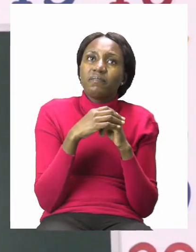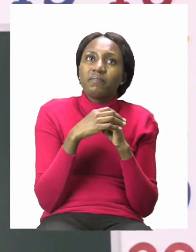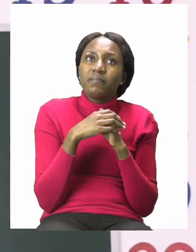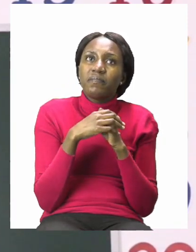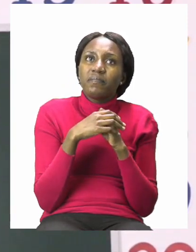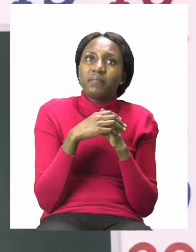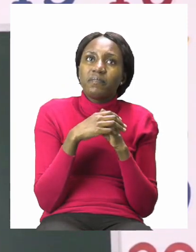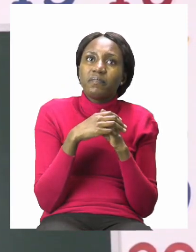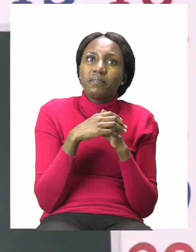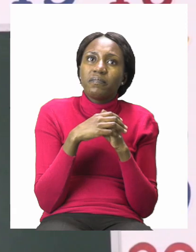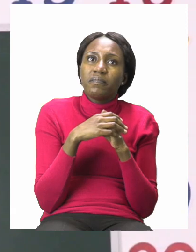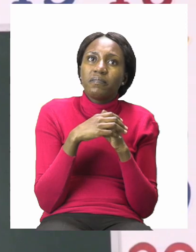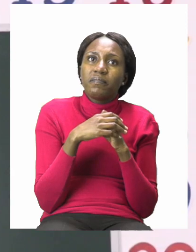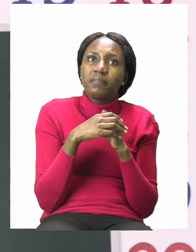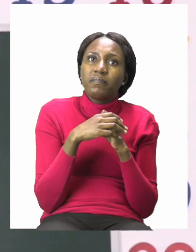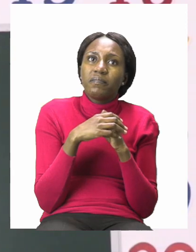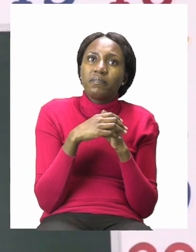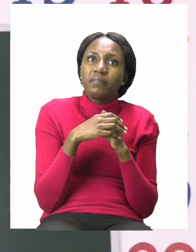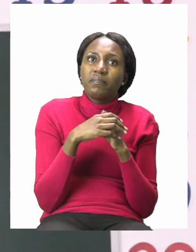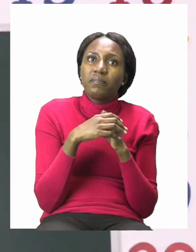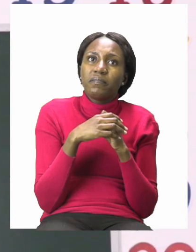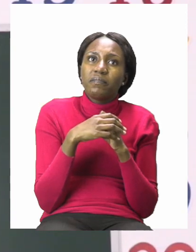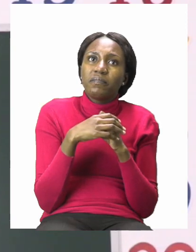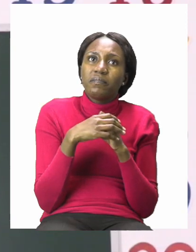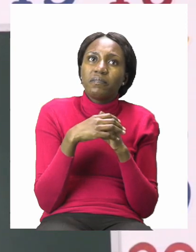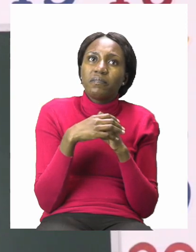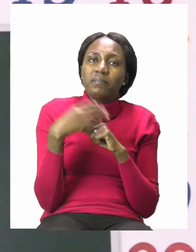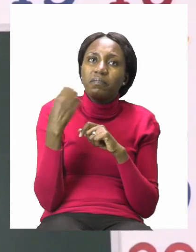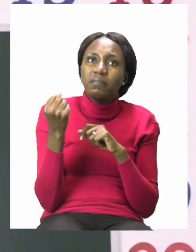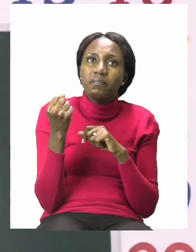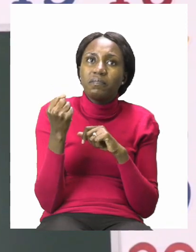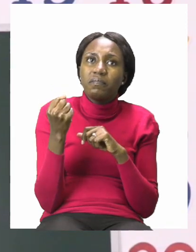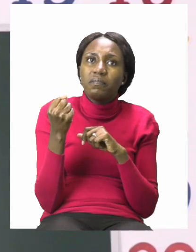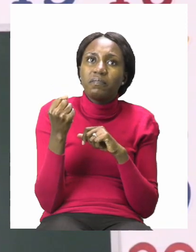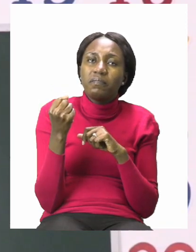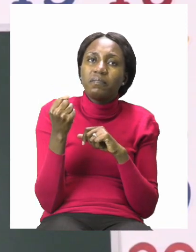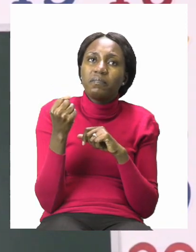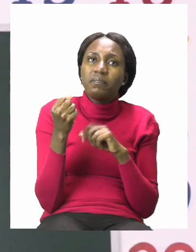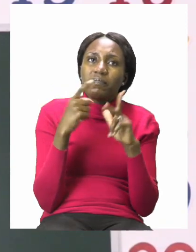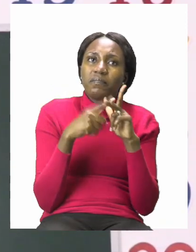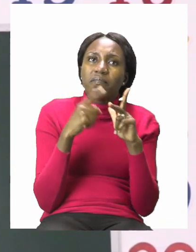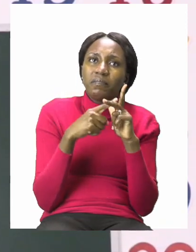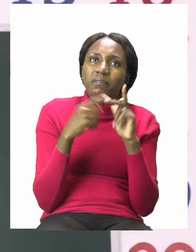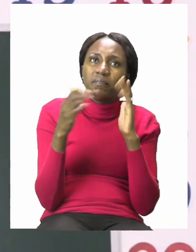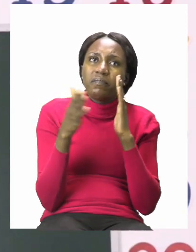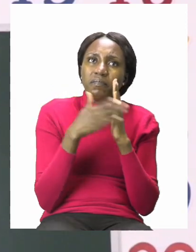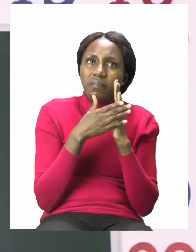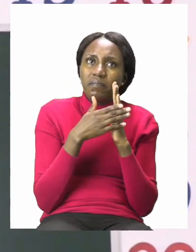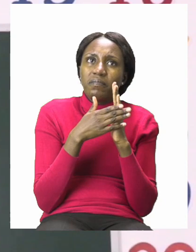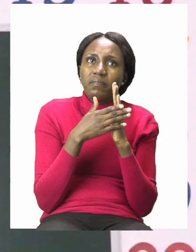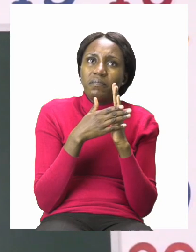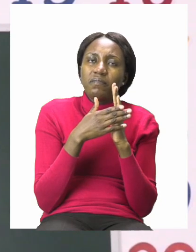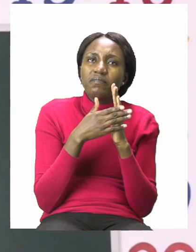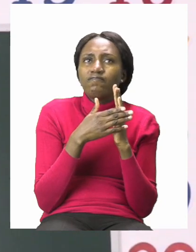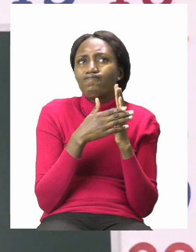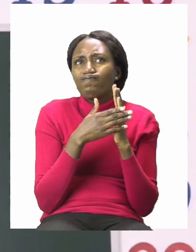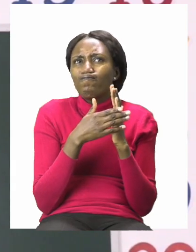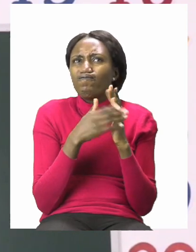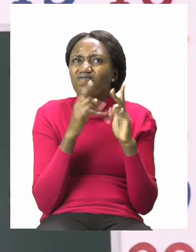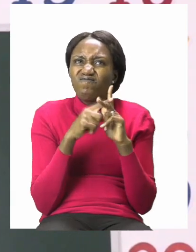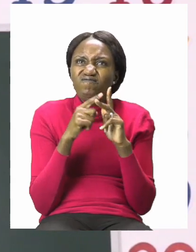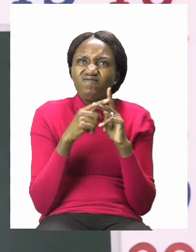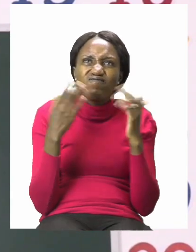It seems to have a window and a little bit of a door. So, if I look for a window